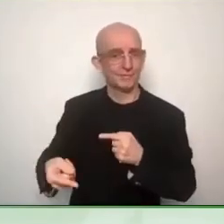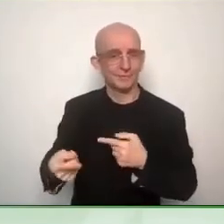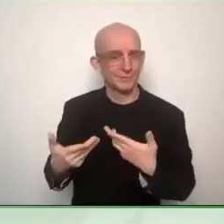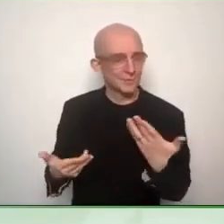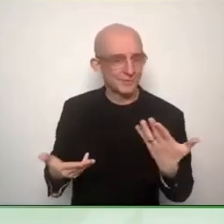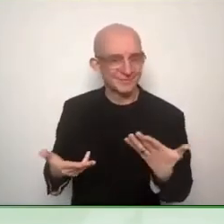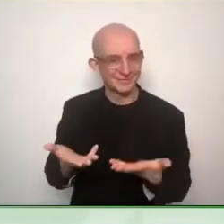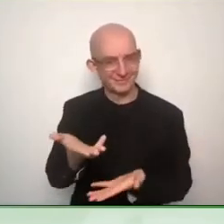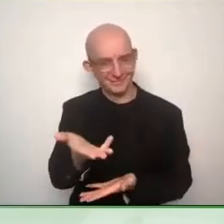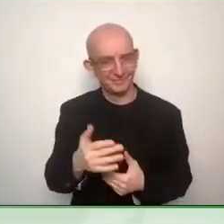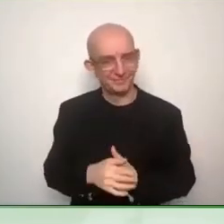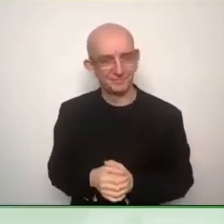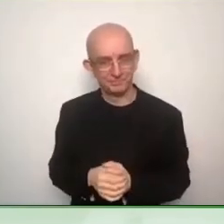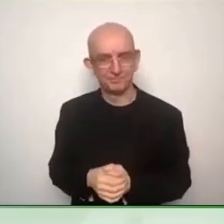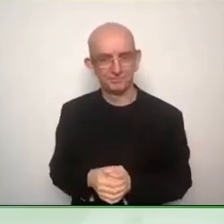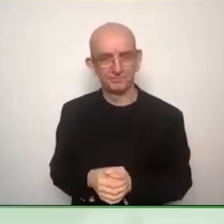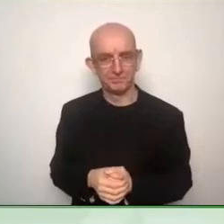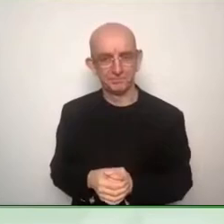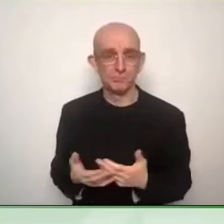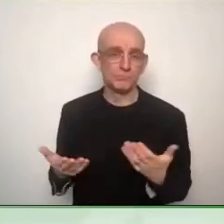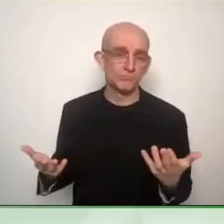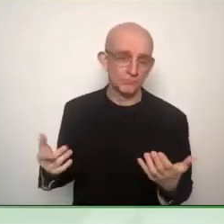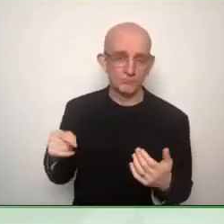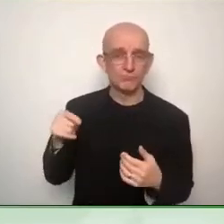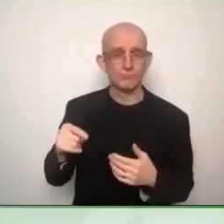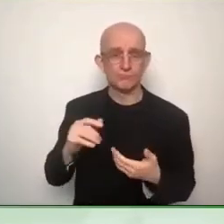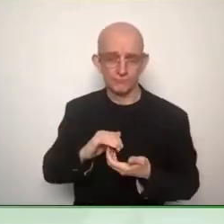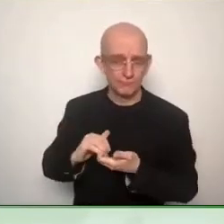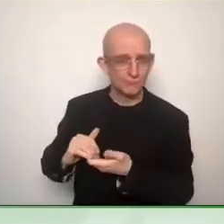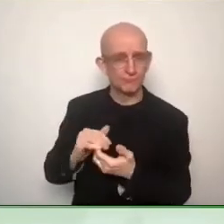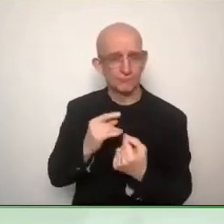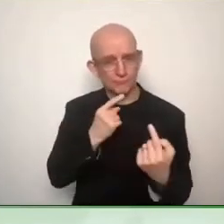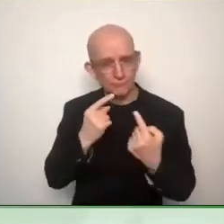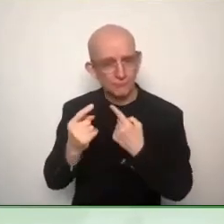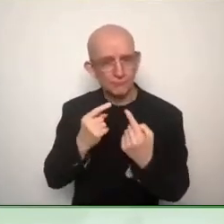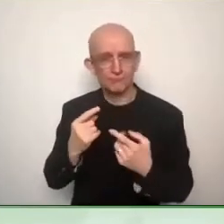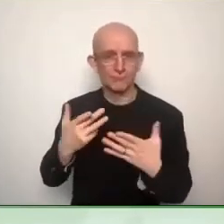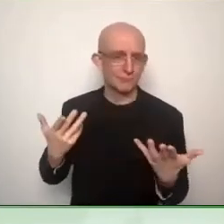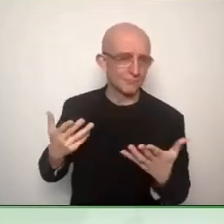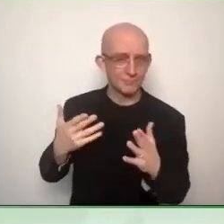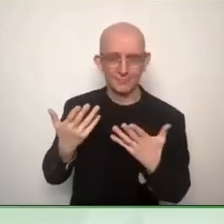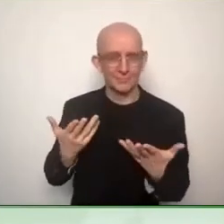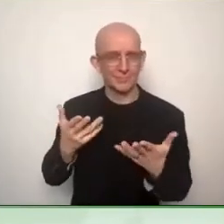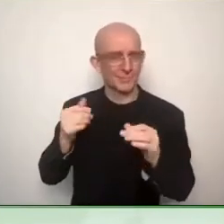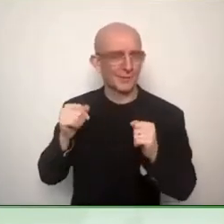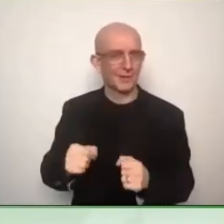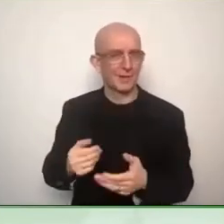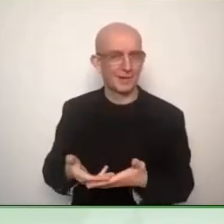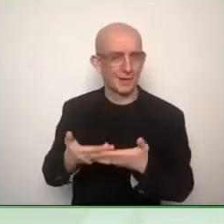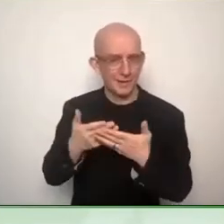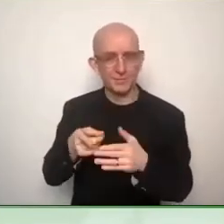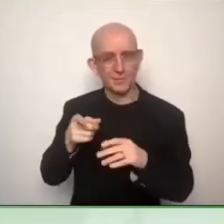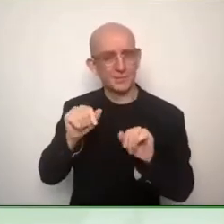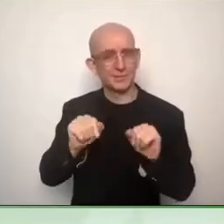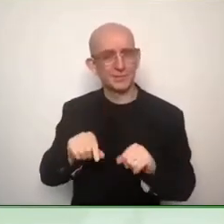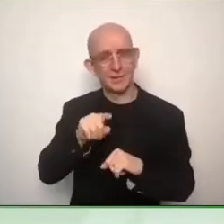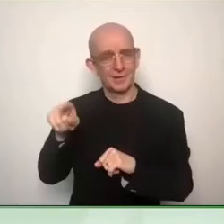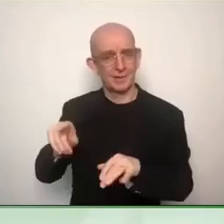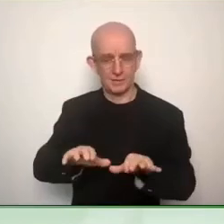icchb.org, sorry.